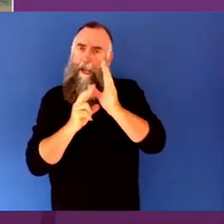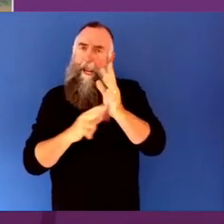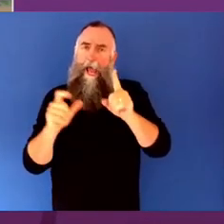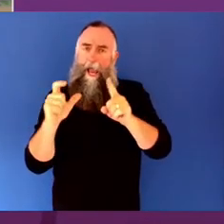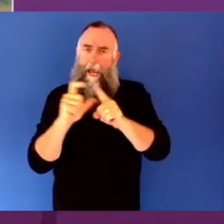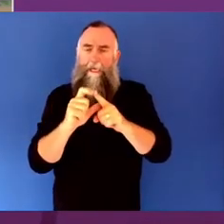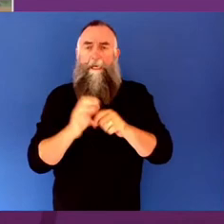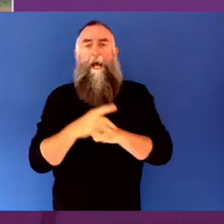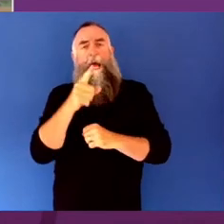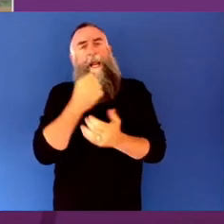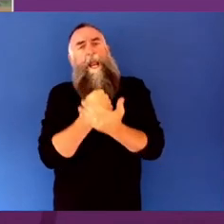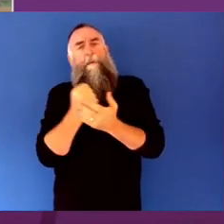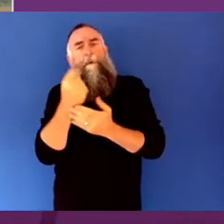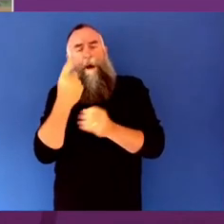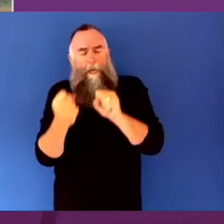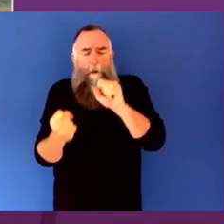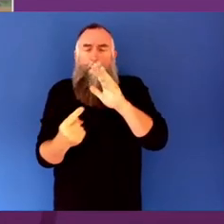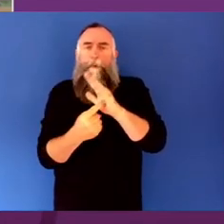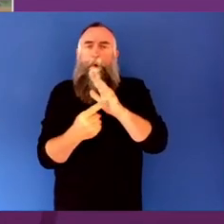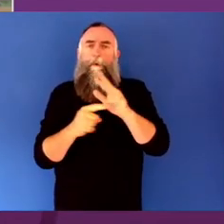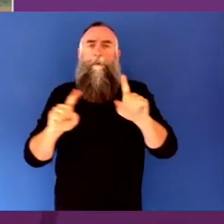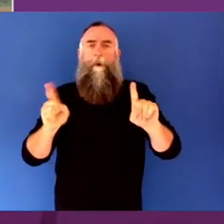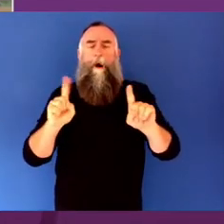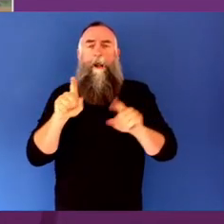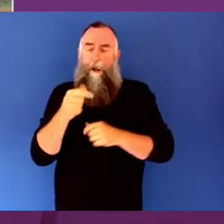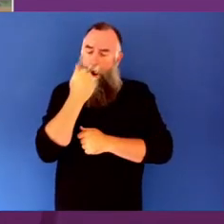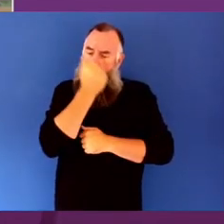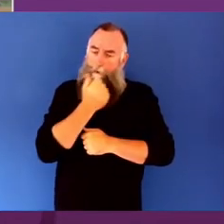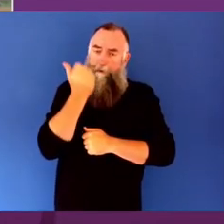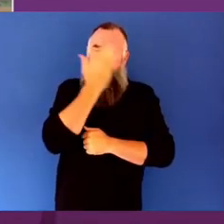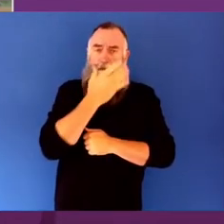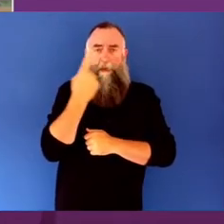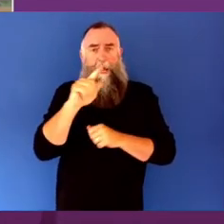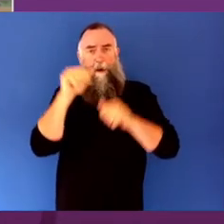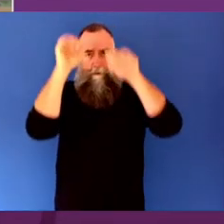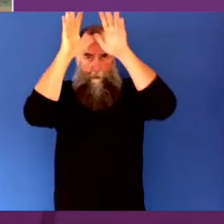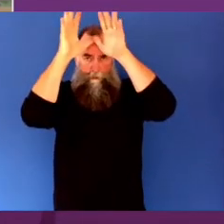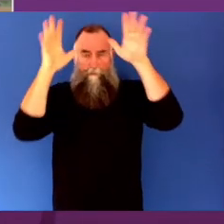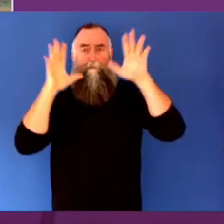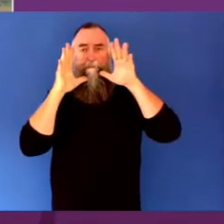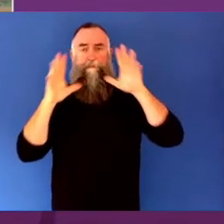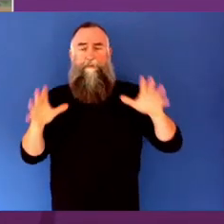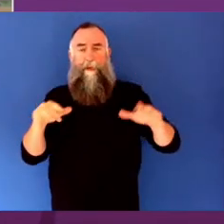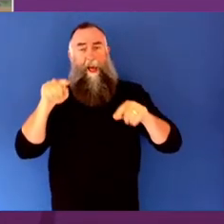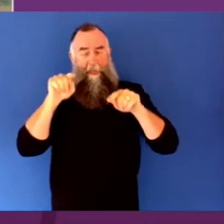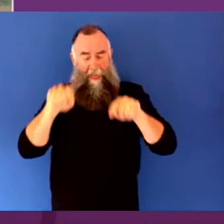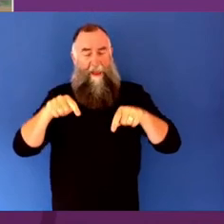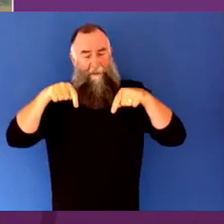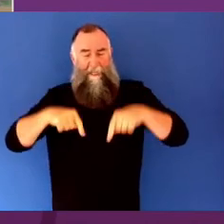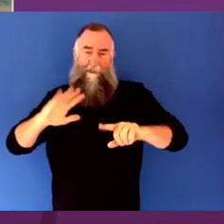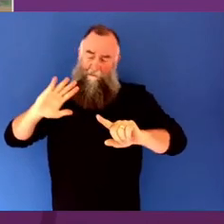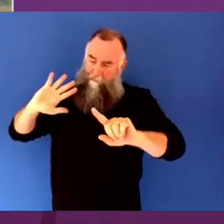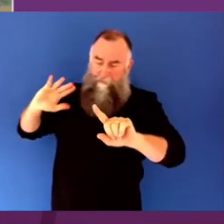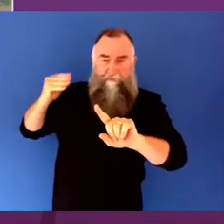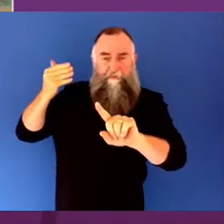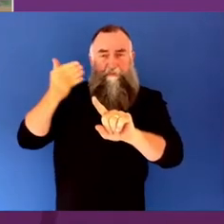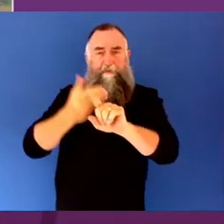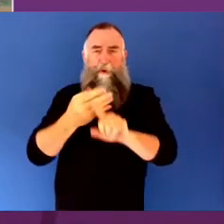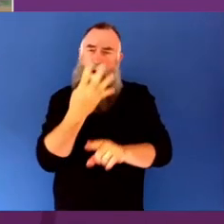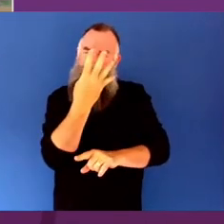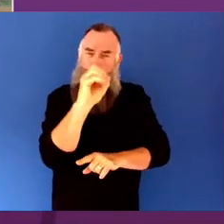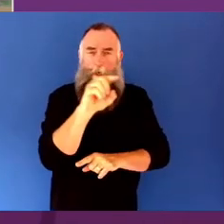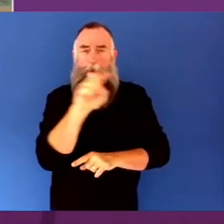we know that Aboriginal and Torres Strait Islander people have been here in Australia for 40,000 years, 60,000 years,